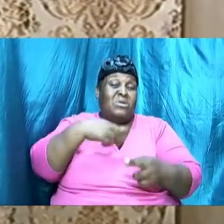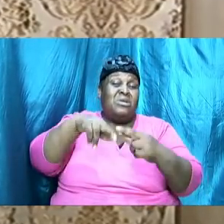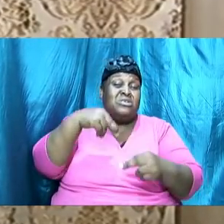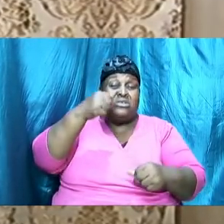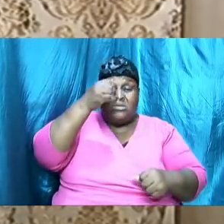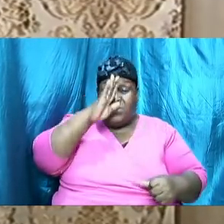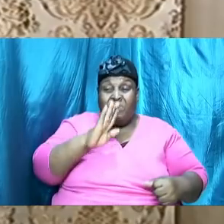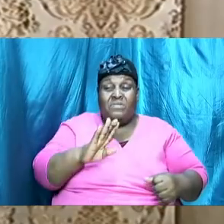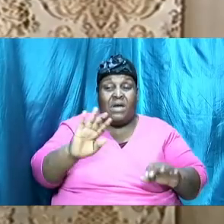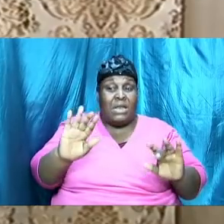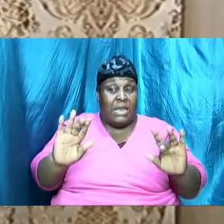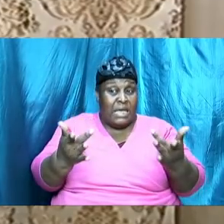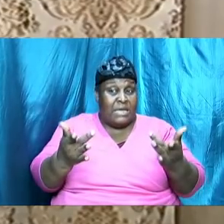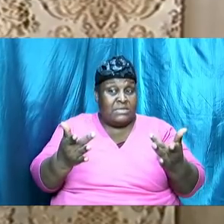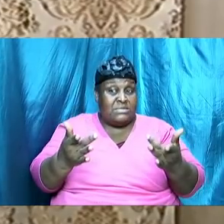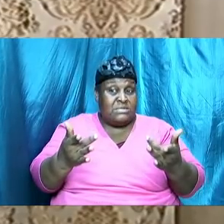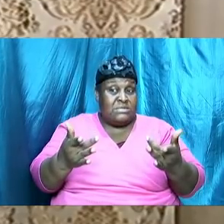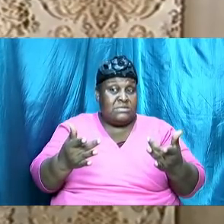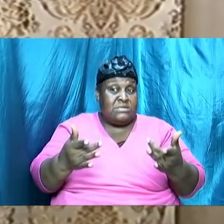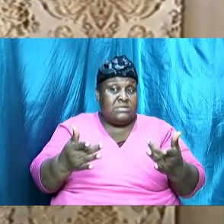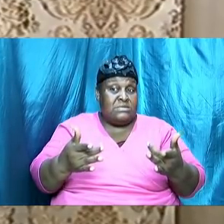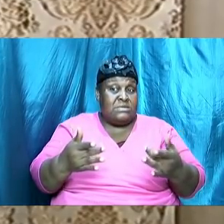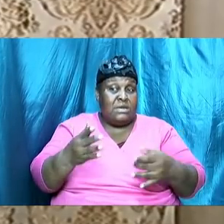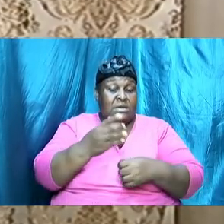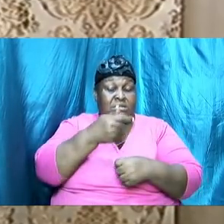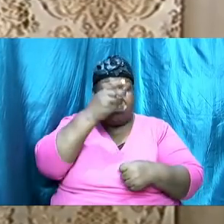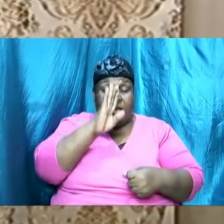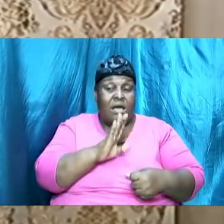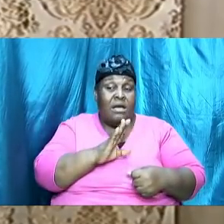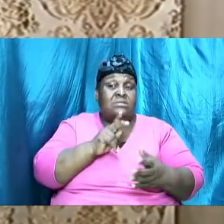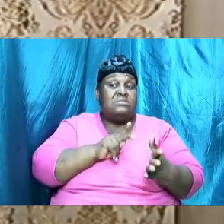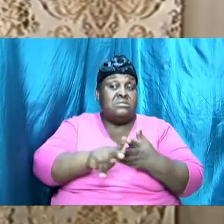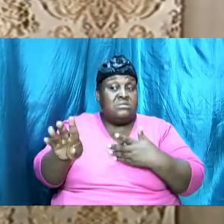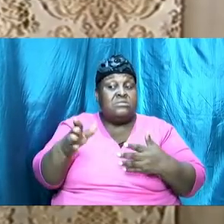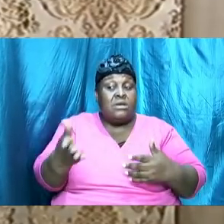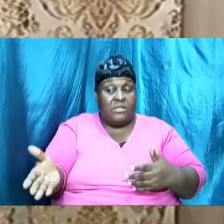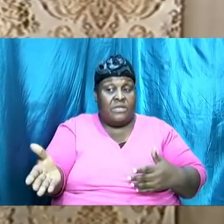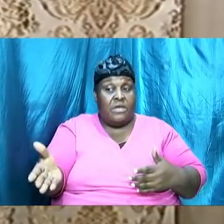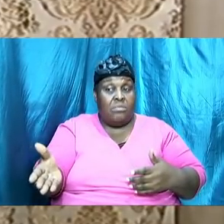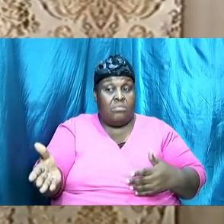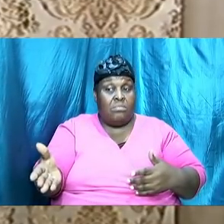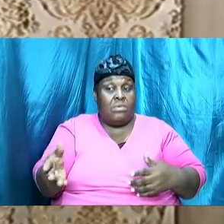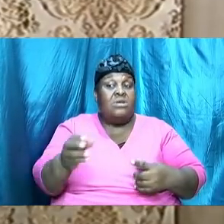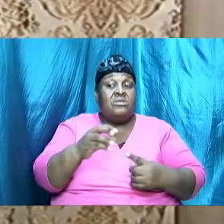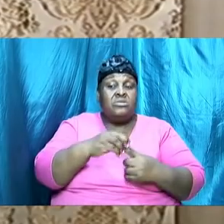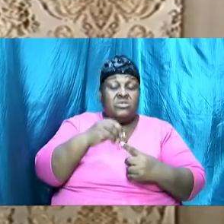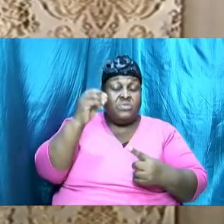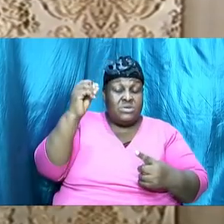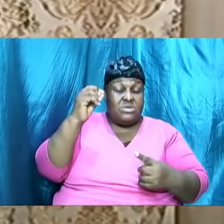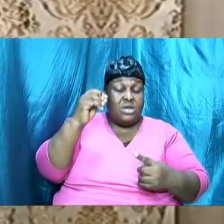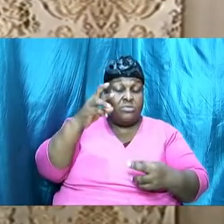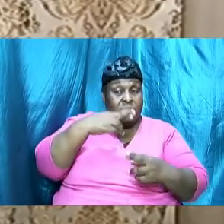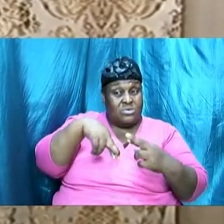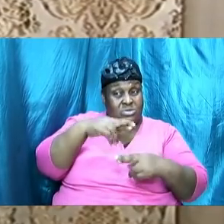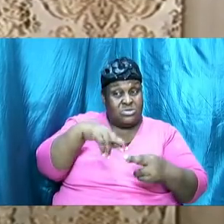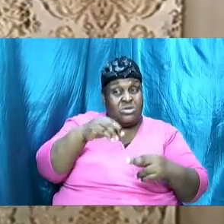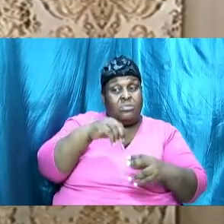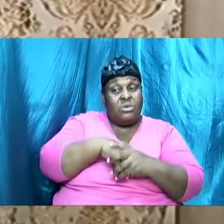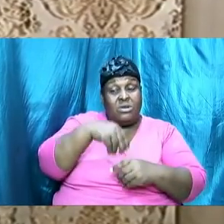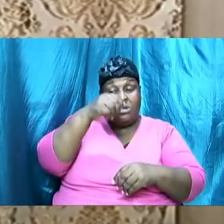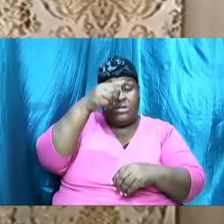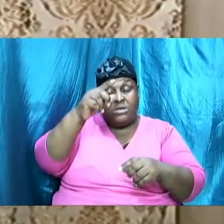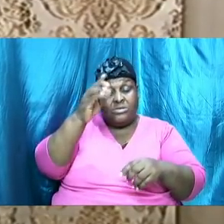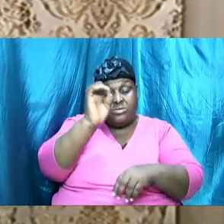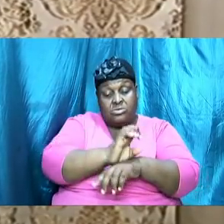them their life that is how serious God takes relationship and especially relationship in the church of the living